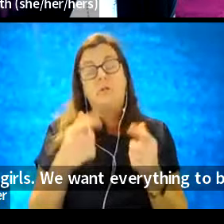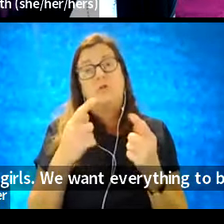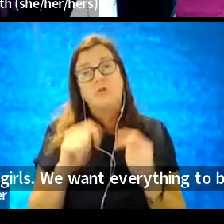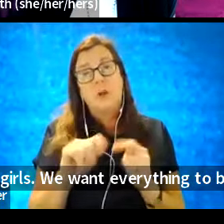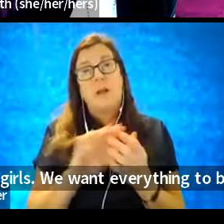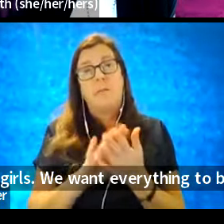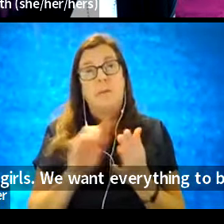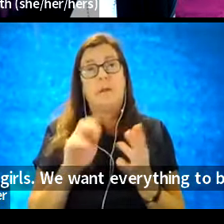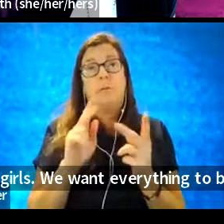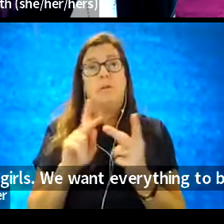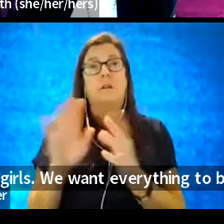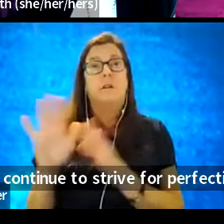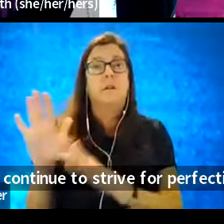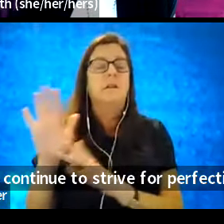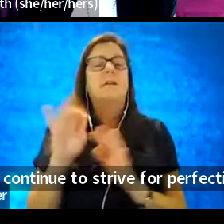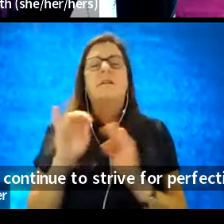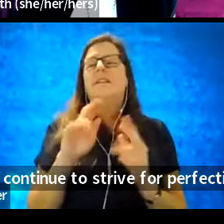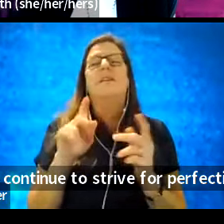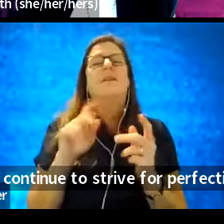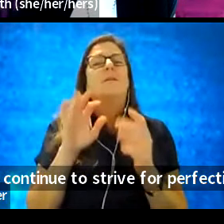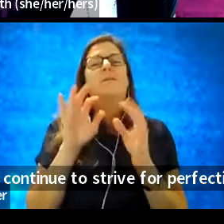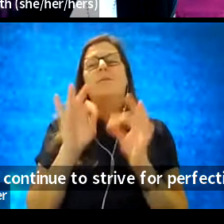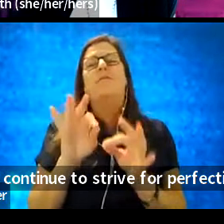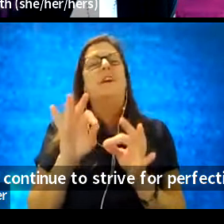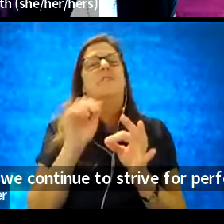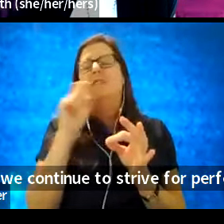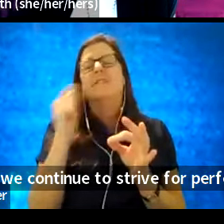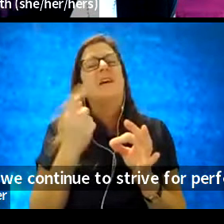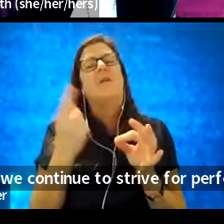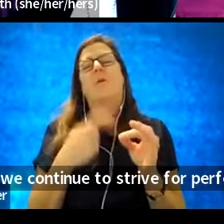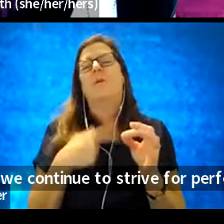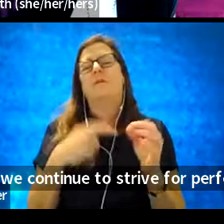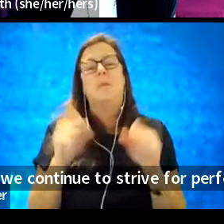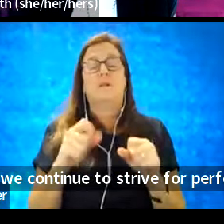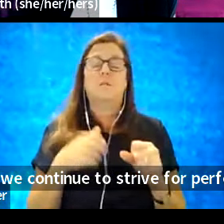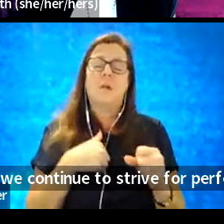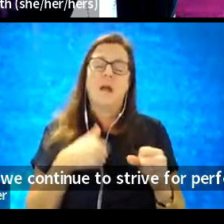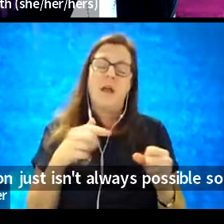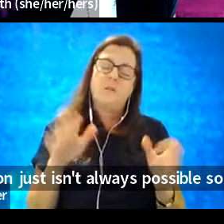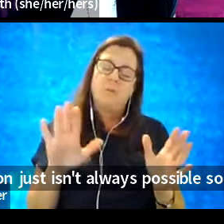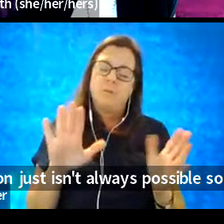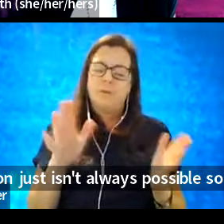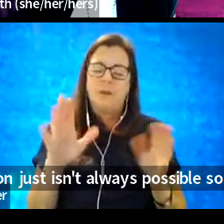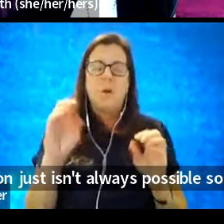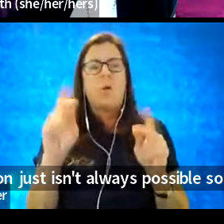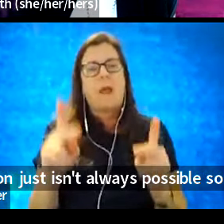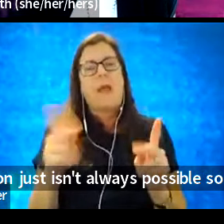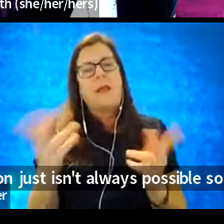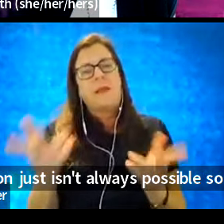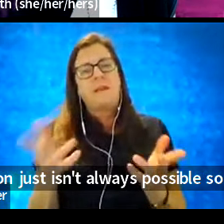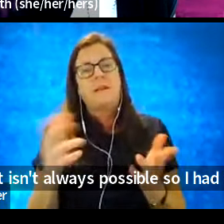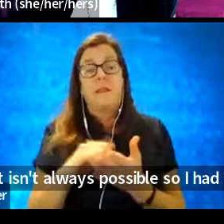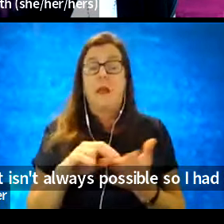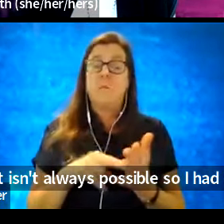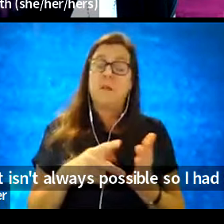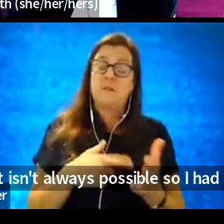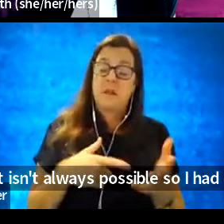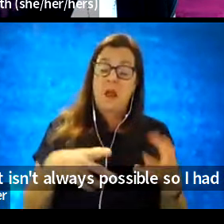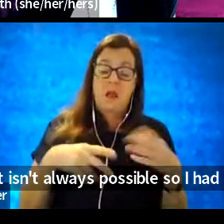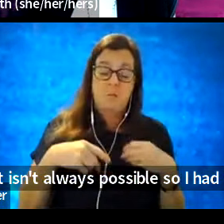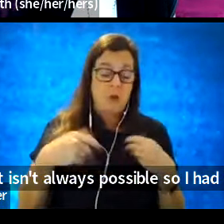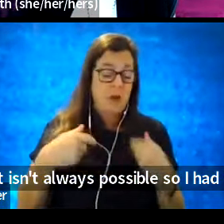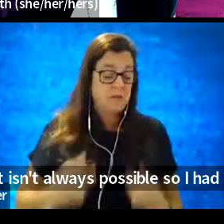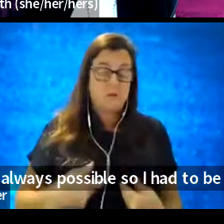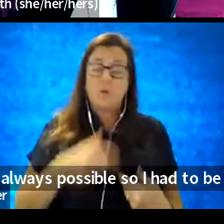perfection, perfection just isn't always possible. So, I had to be okay, which means that I embraced who I